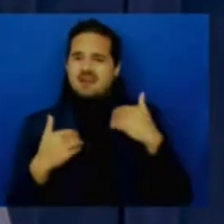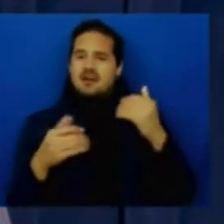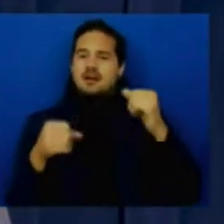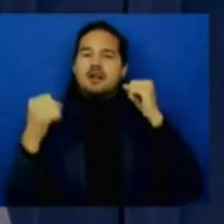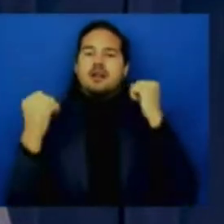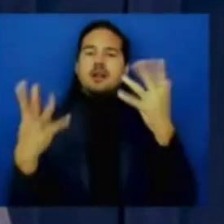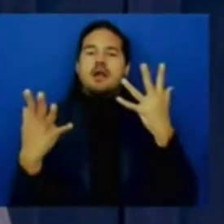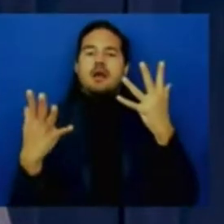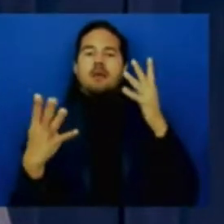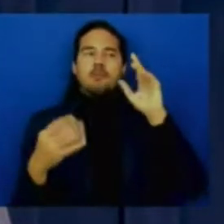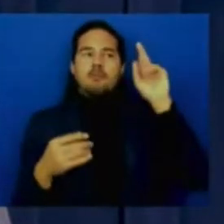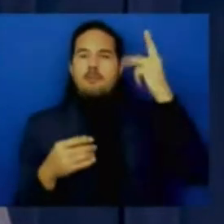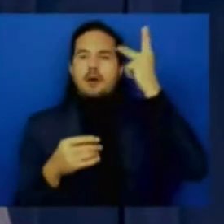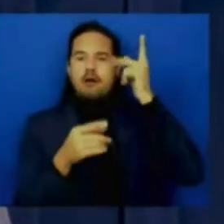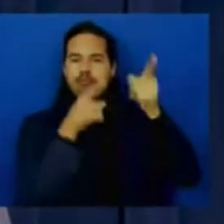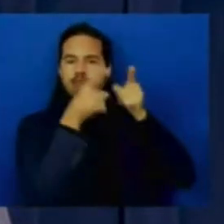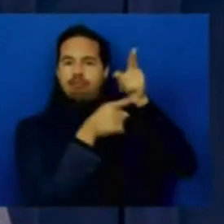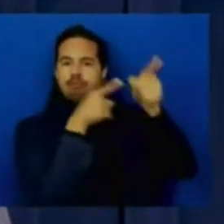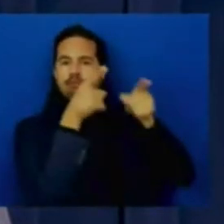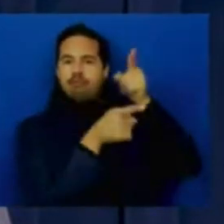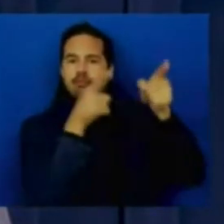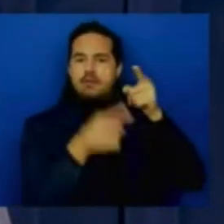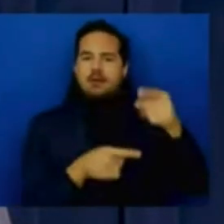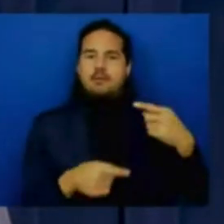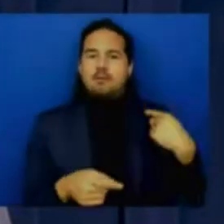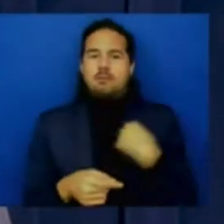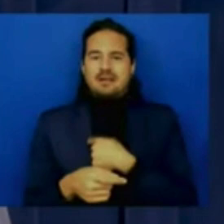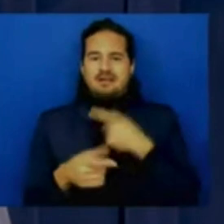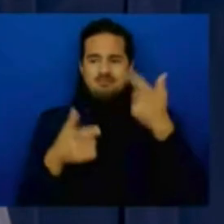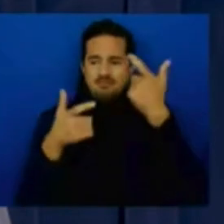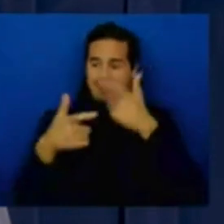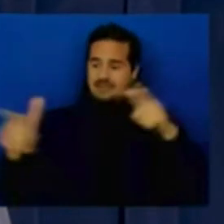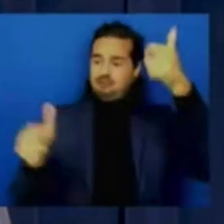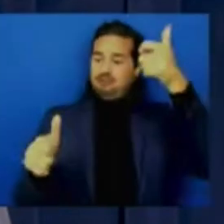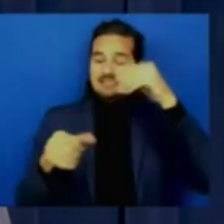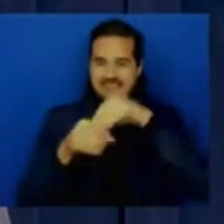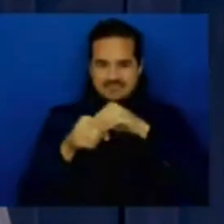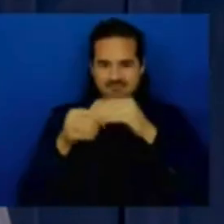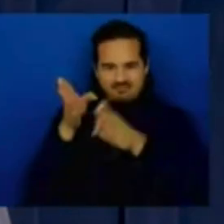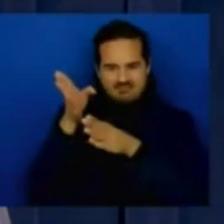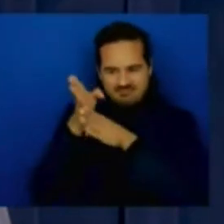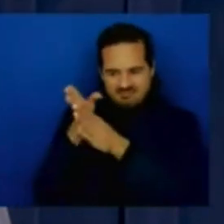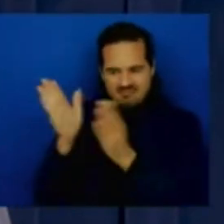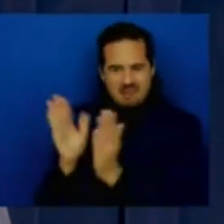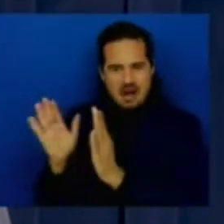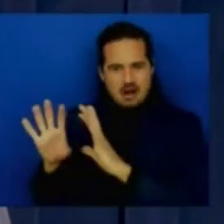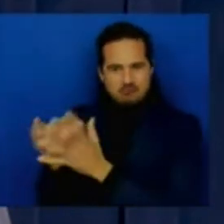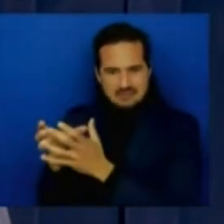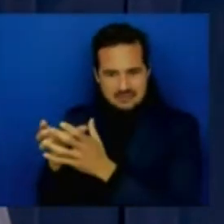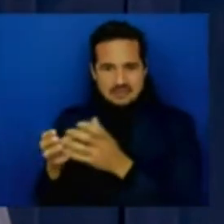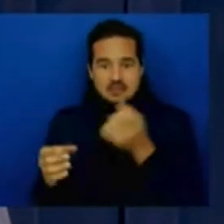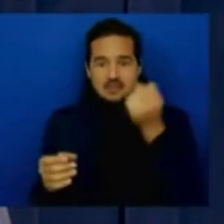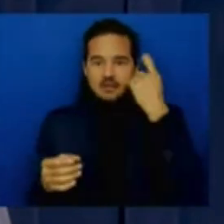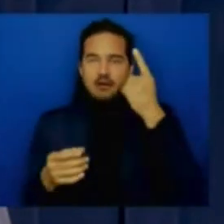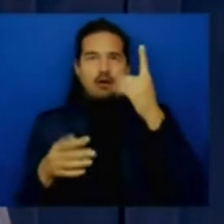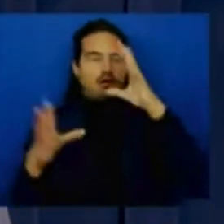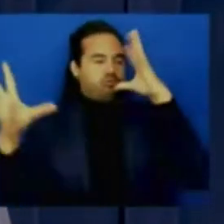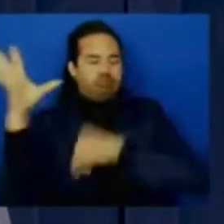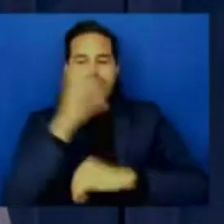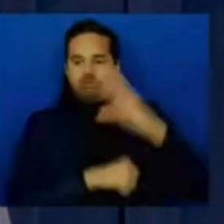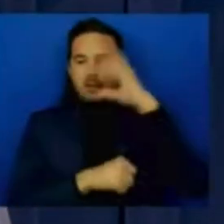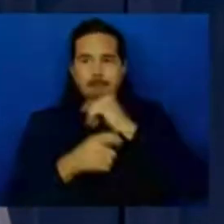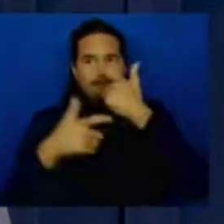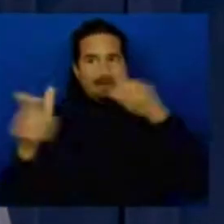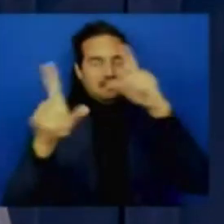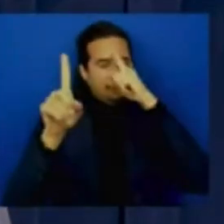and often lose sight of the big picture uh that certainly is not the case as it relates to the two bills that i have the